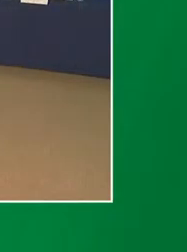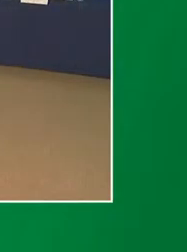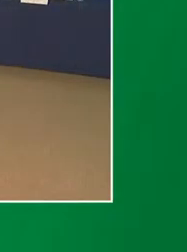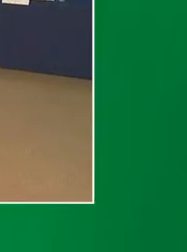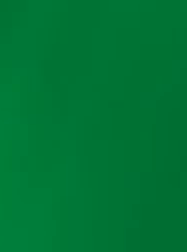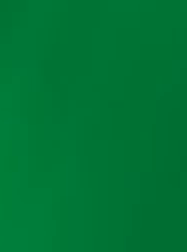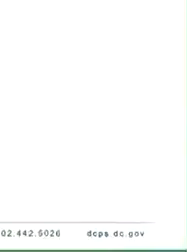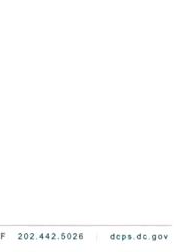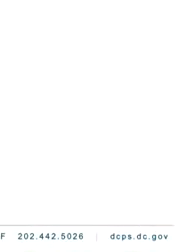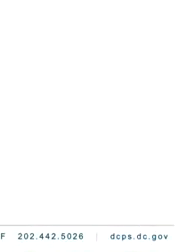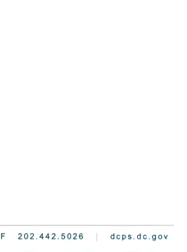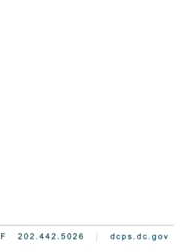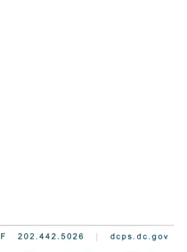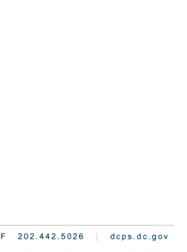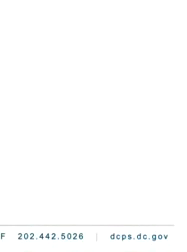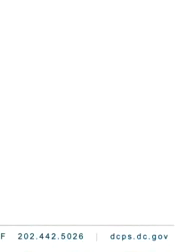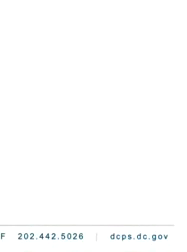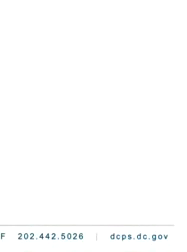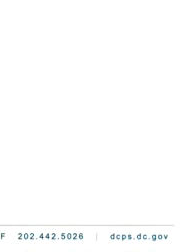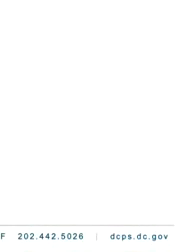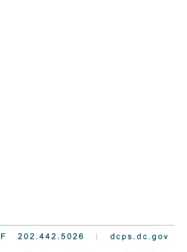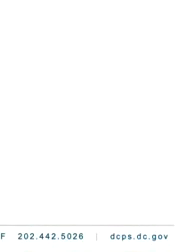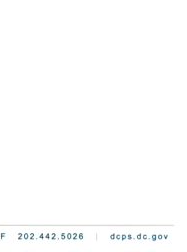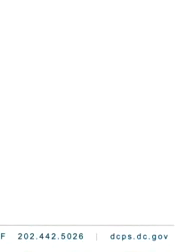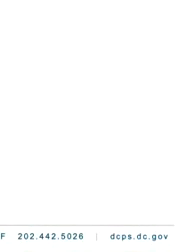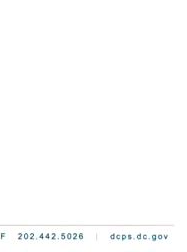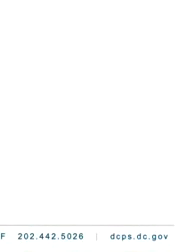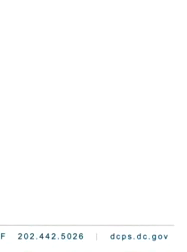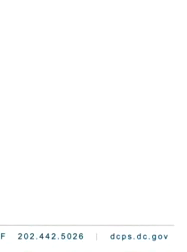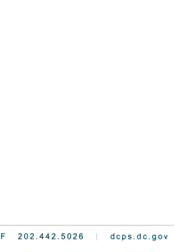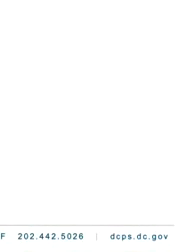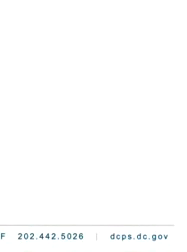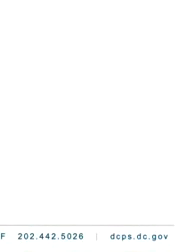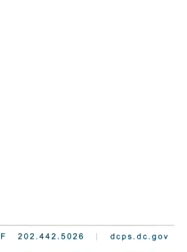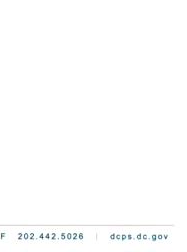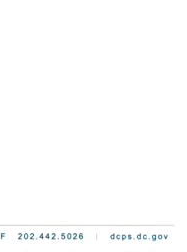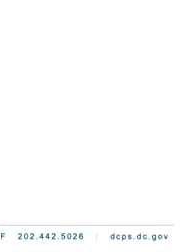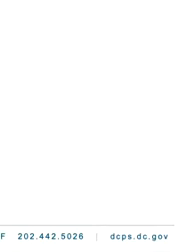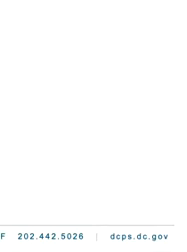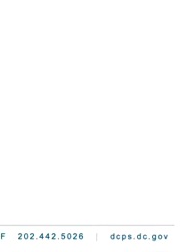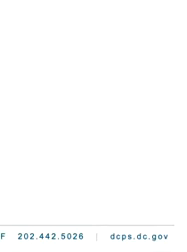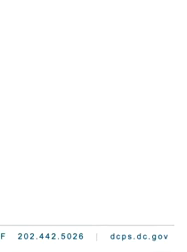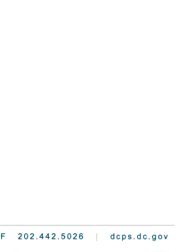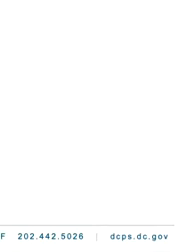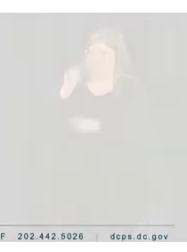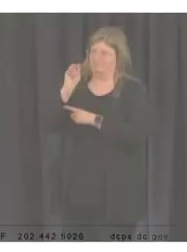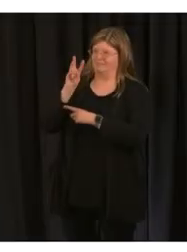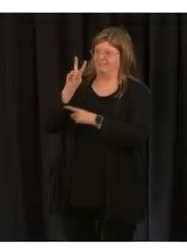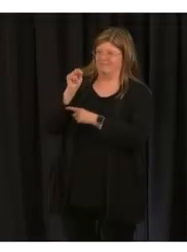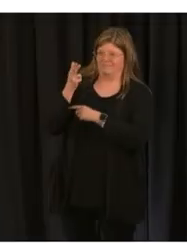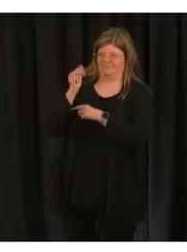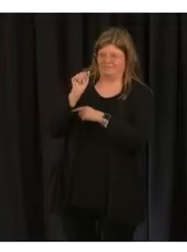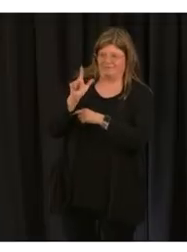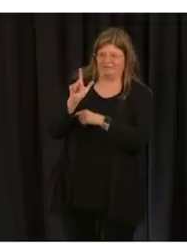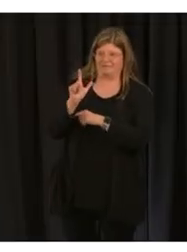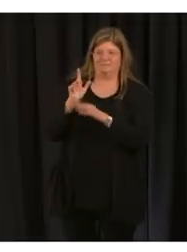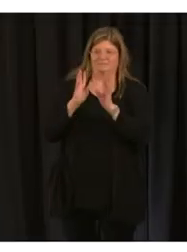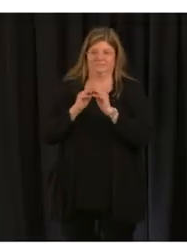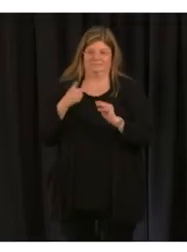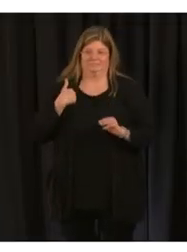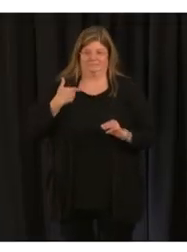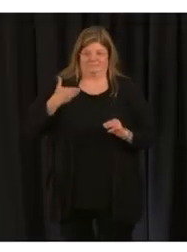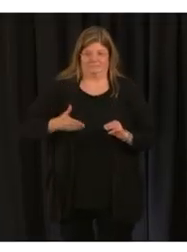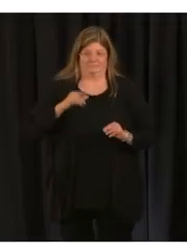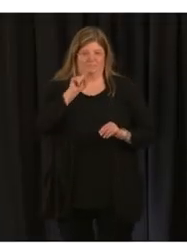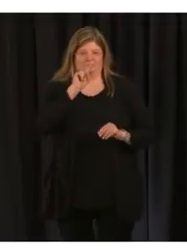Thank you for joining us for today's Community Telephone Town Hall. My name is Zoelle Stackhouse and I'm the Special Assistant to the Deputy Chief